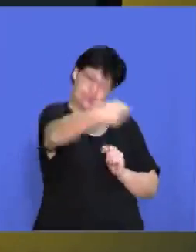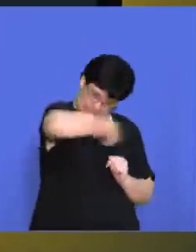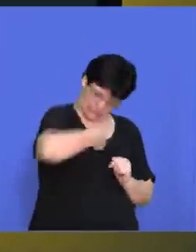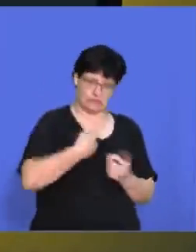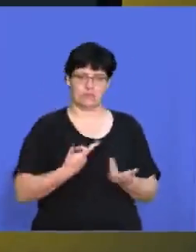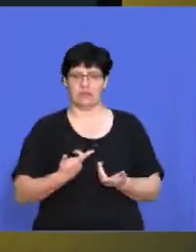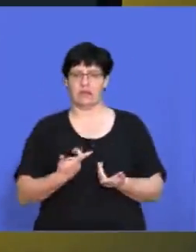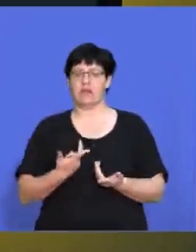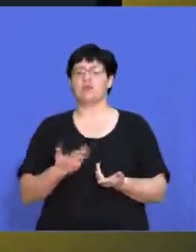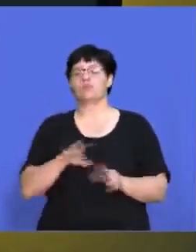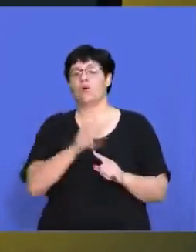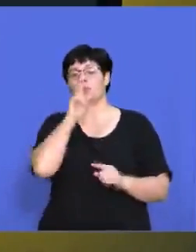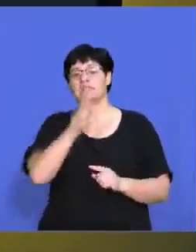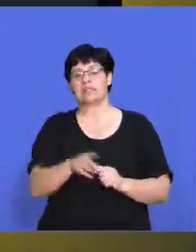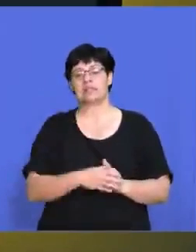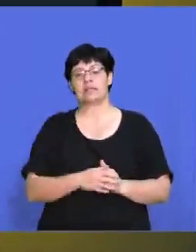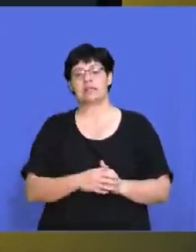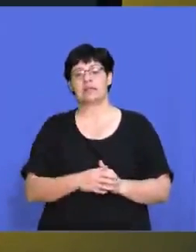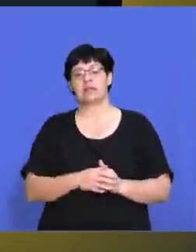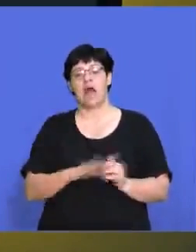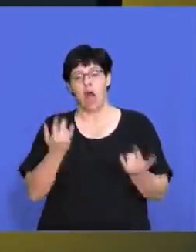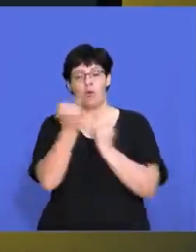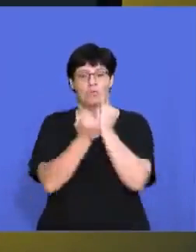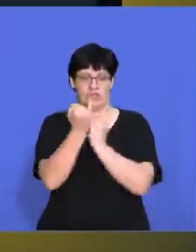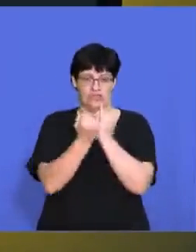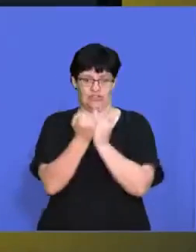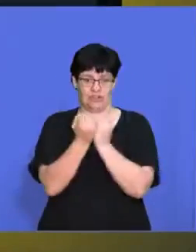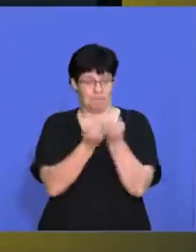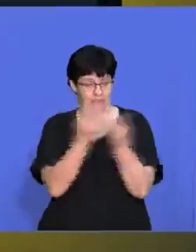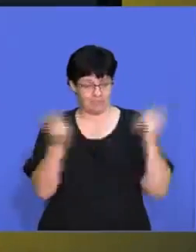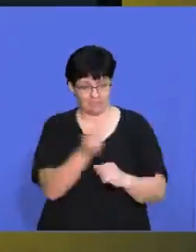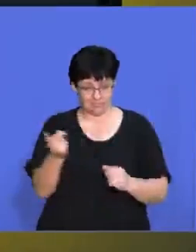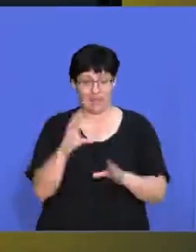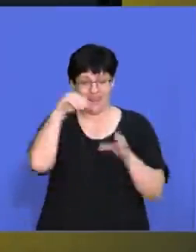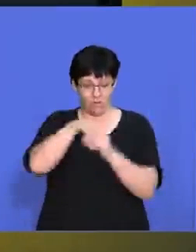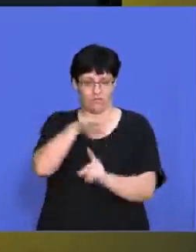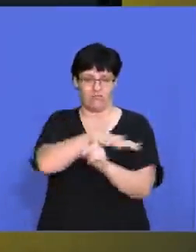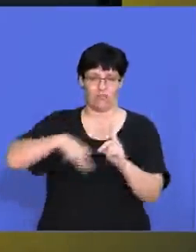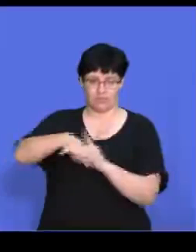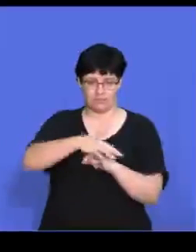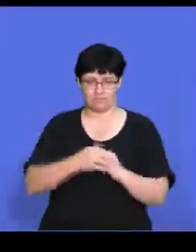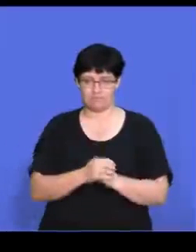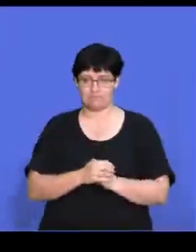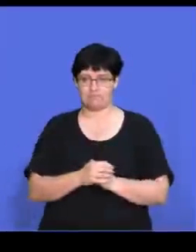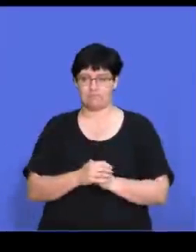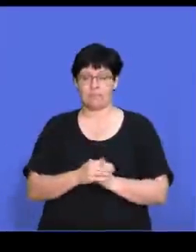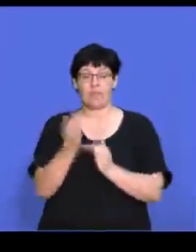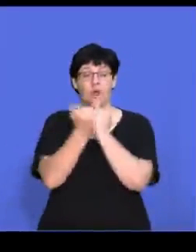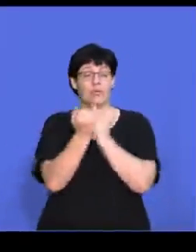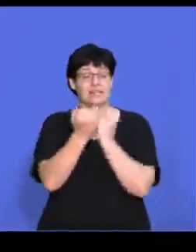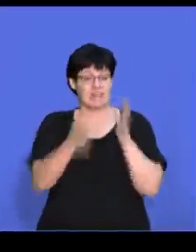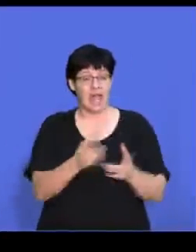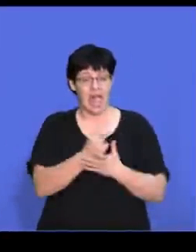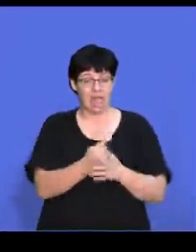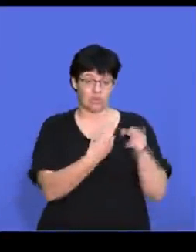right? So we see, right, how, how, how much competition is, is in this environment. If, if competitors have a